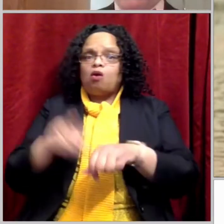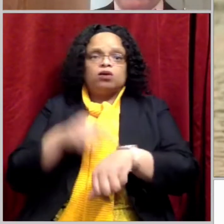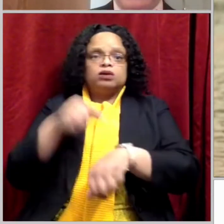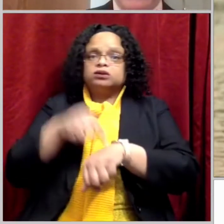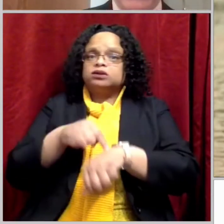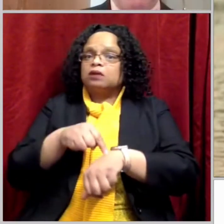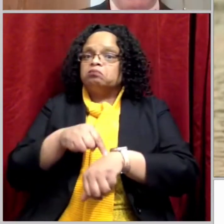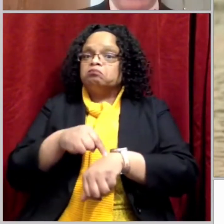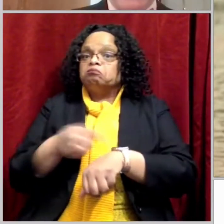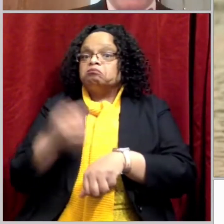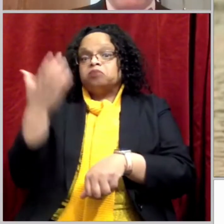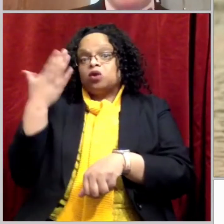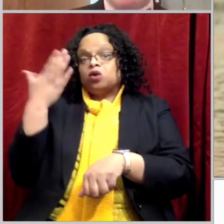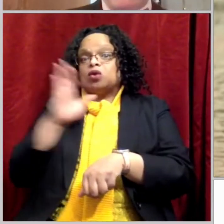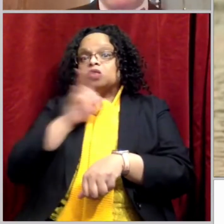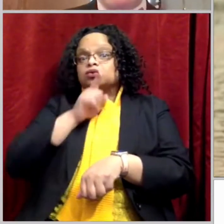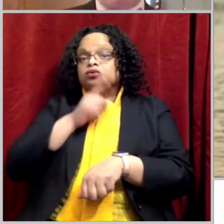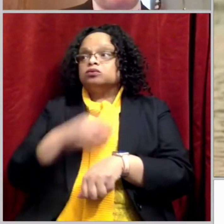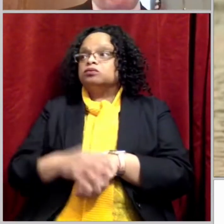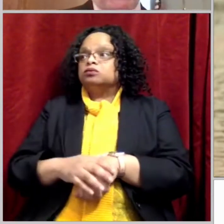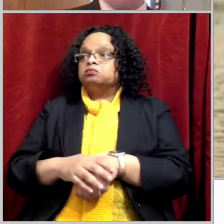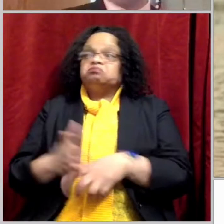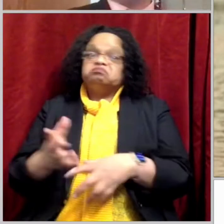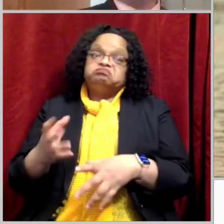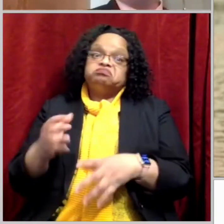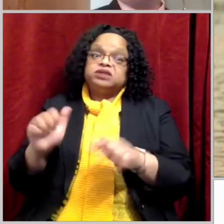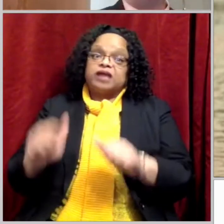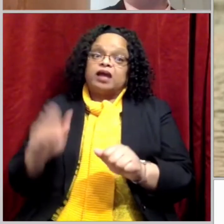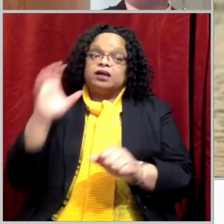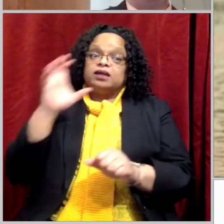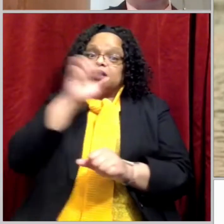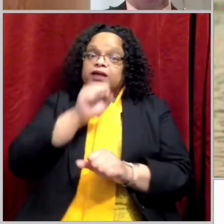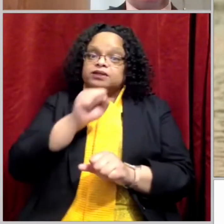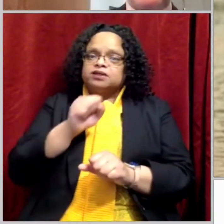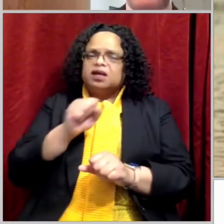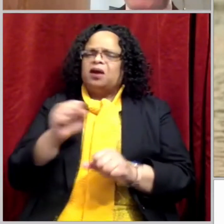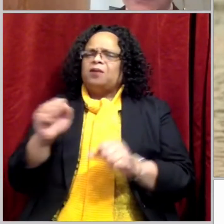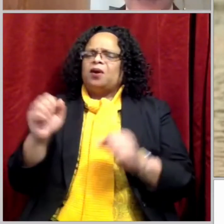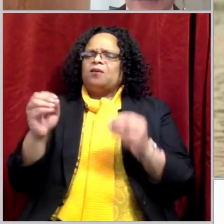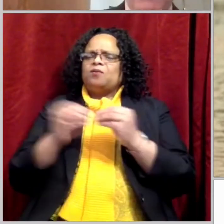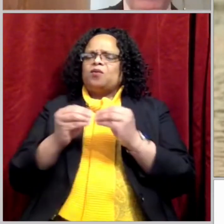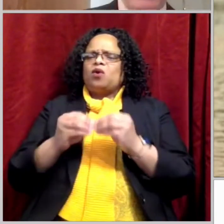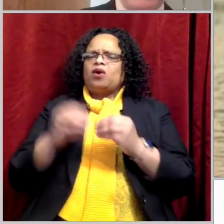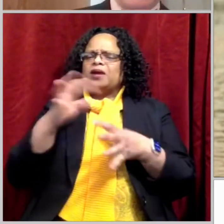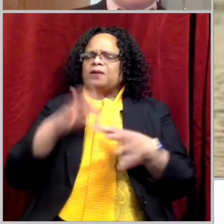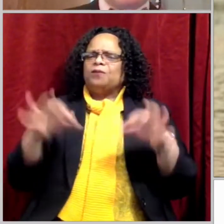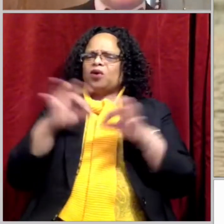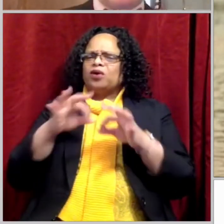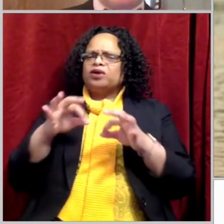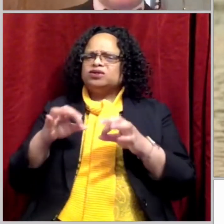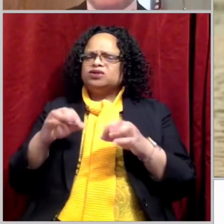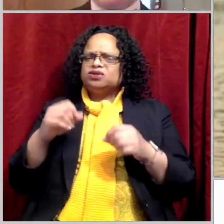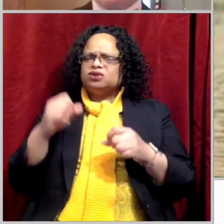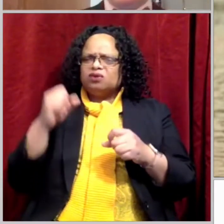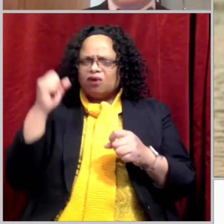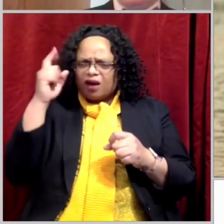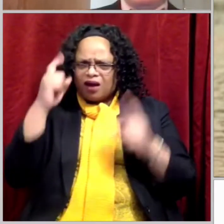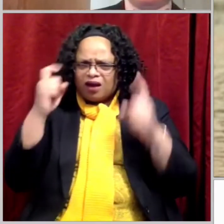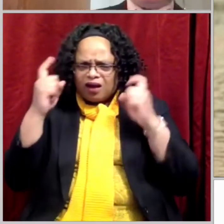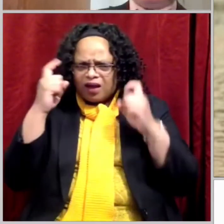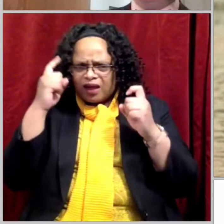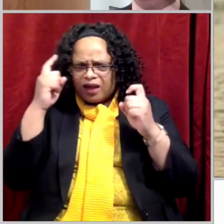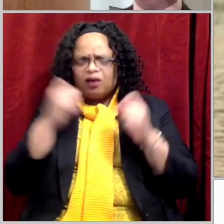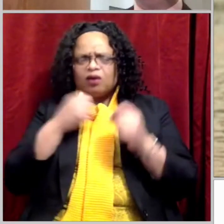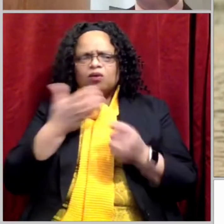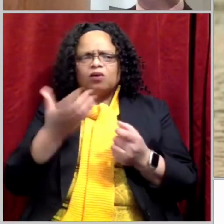Well, we don't really know. We can speculate, but the more important question to examine today as we look at this text